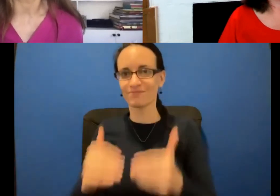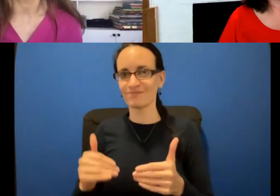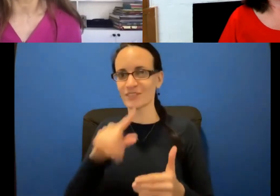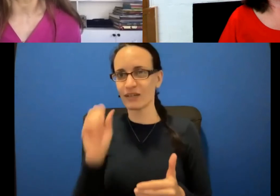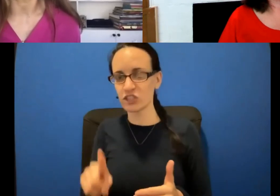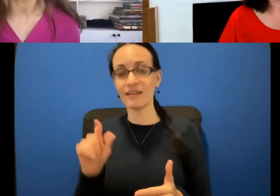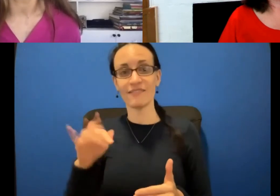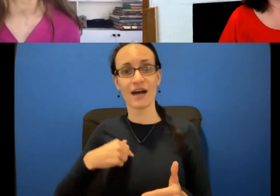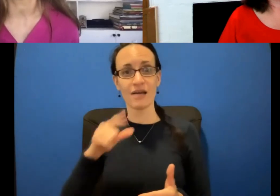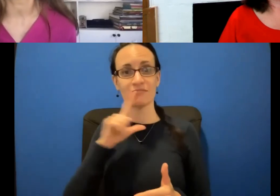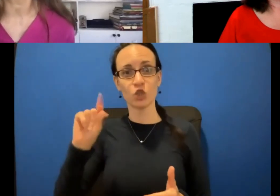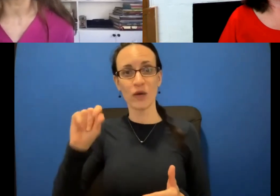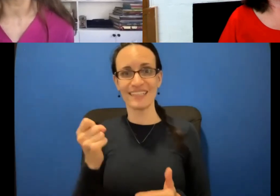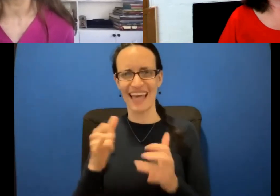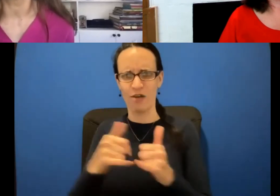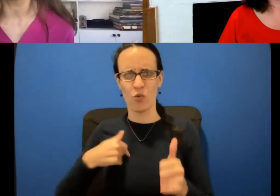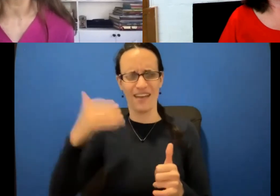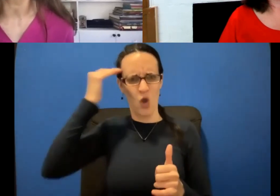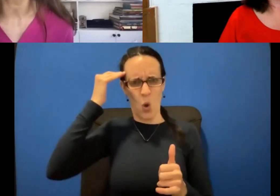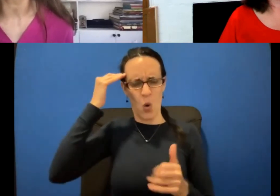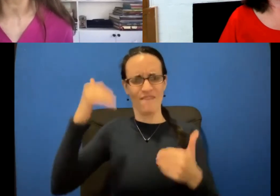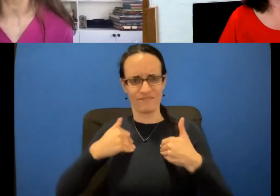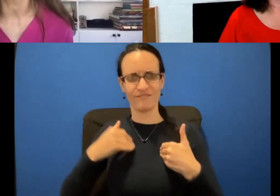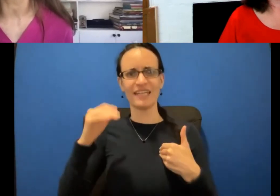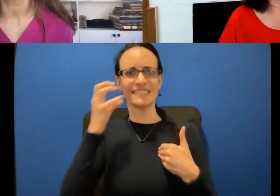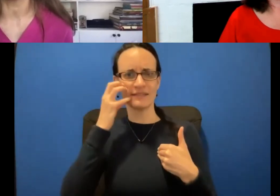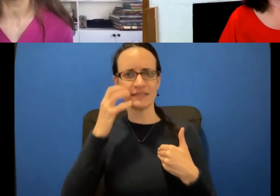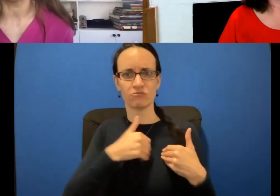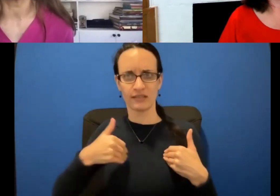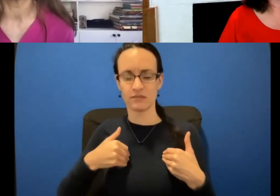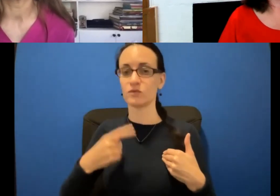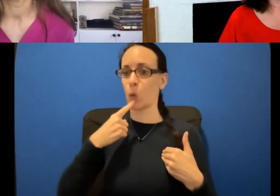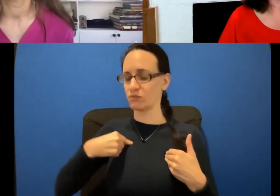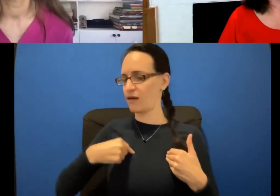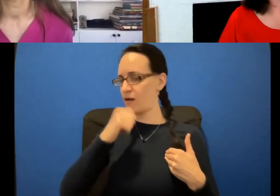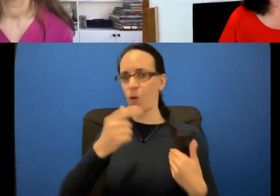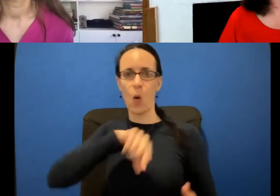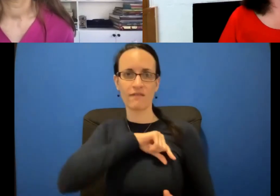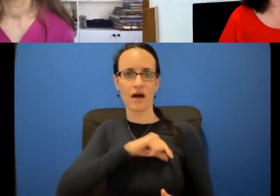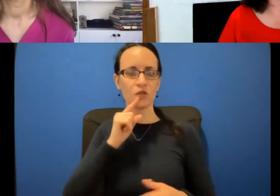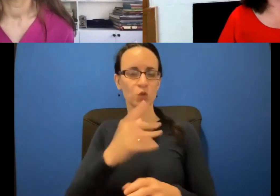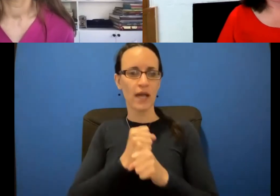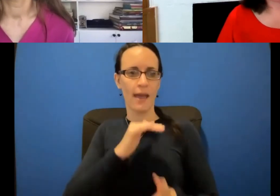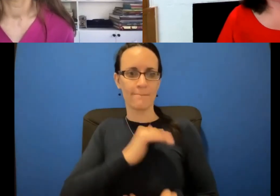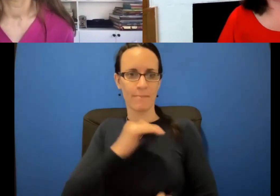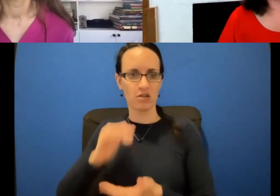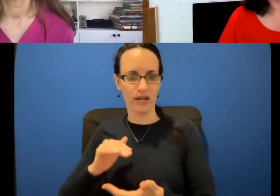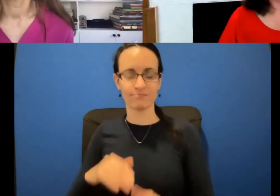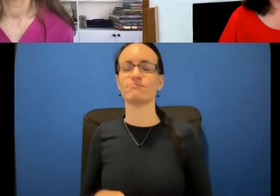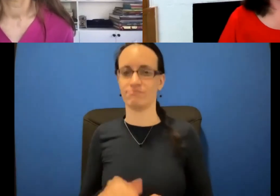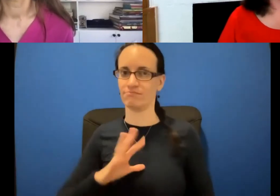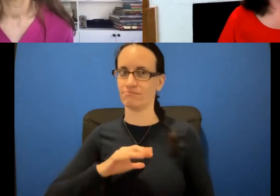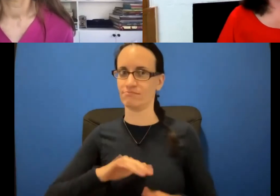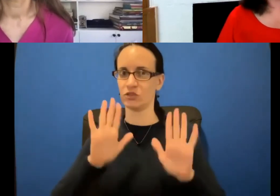20s, how would I even know if I have dense breast tissue? I've been told I don't qualify to get a mammogram. That is a great question.